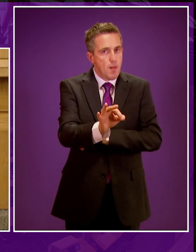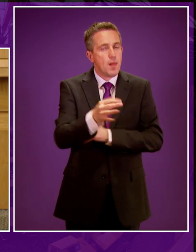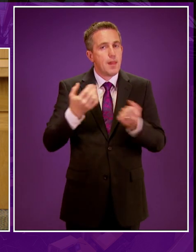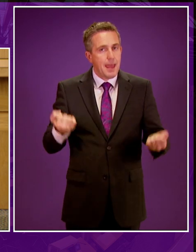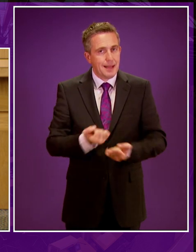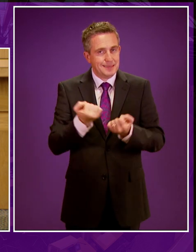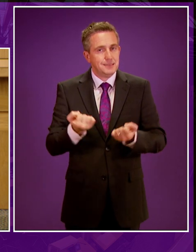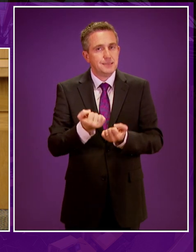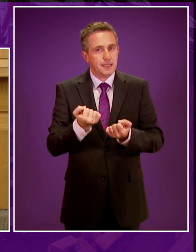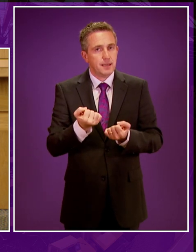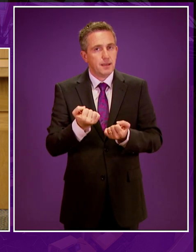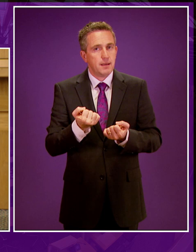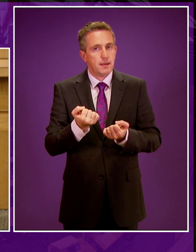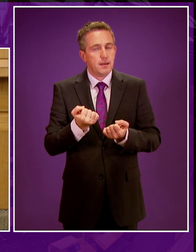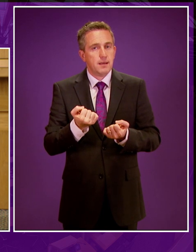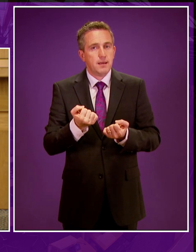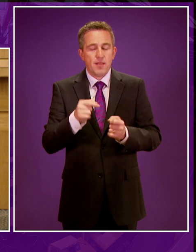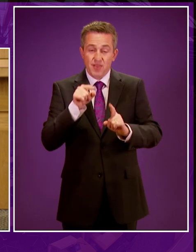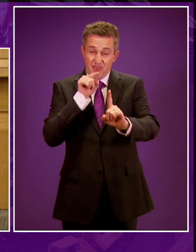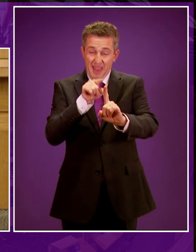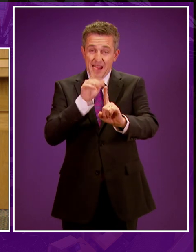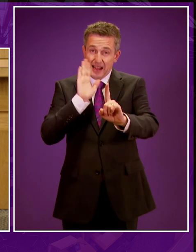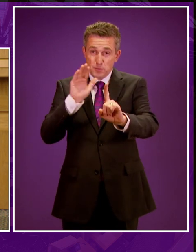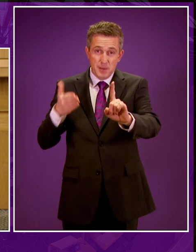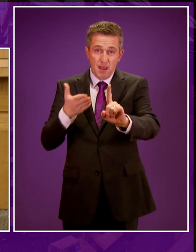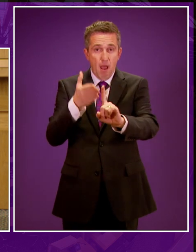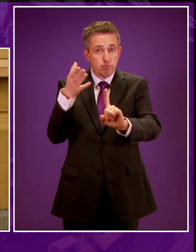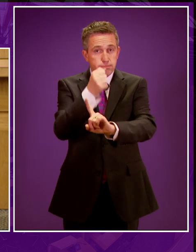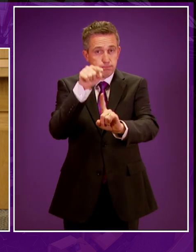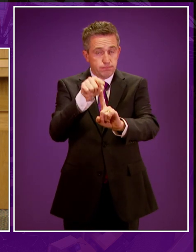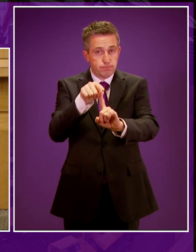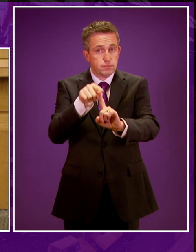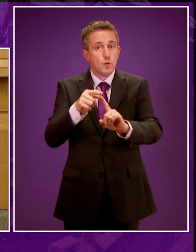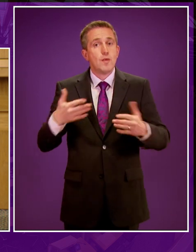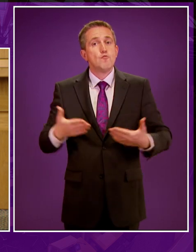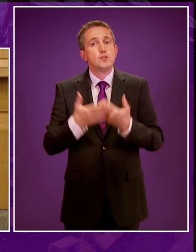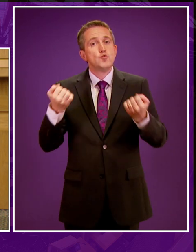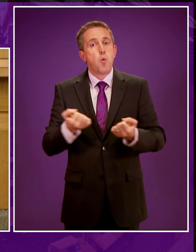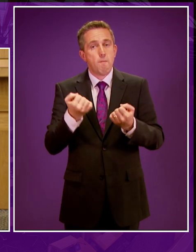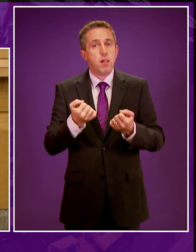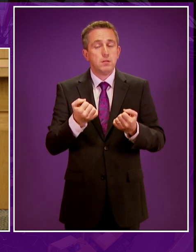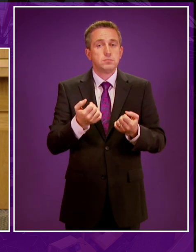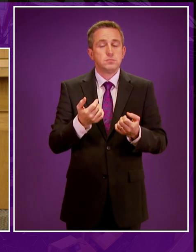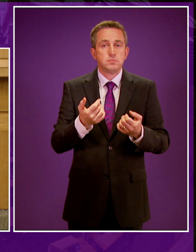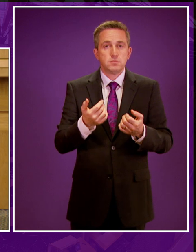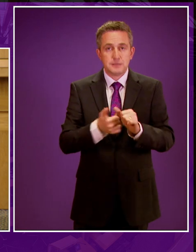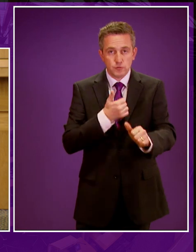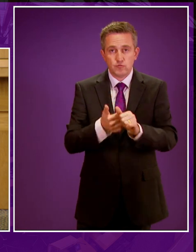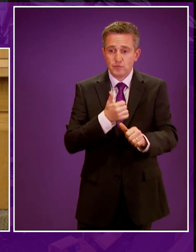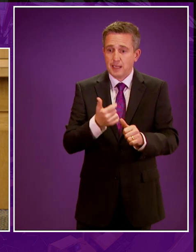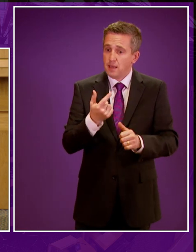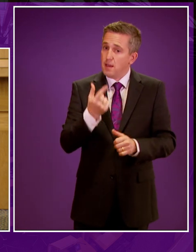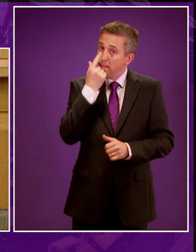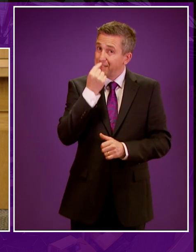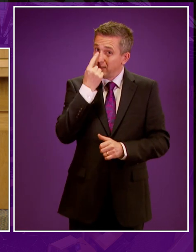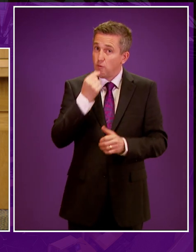efficiency and demand reduction has to be the direction we're going in. Renewables in terms of job creation as well, the economic impacts there